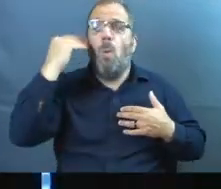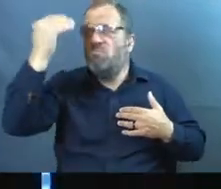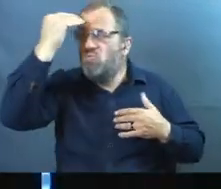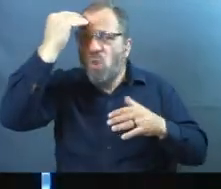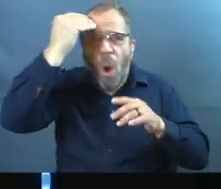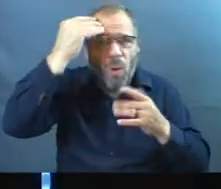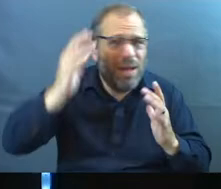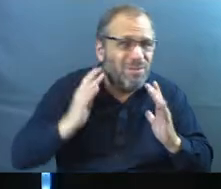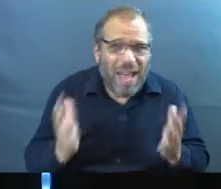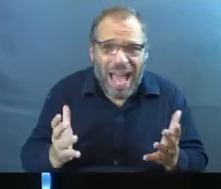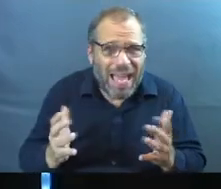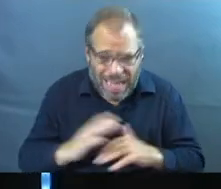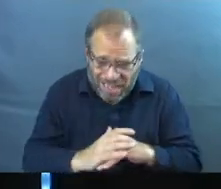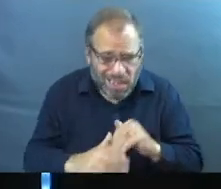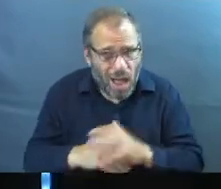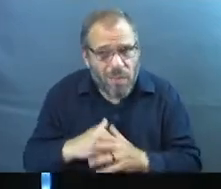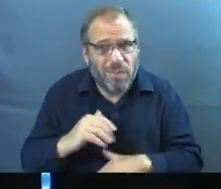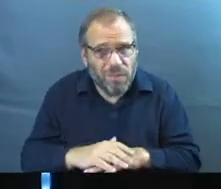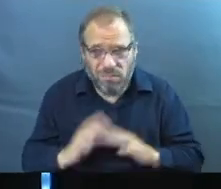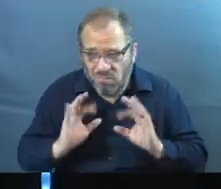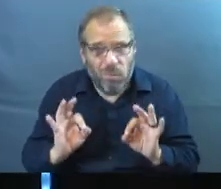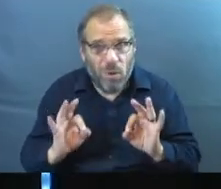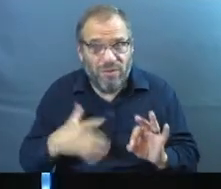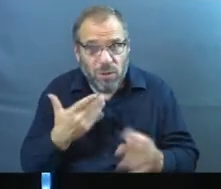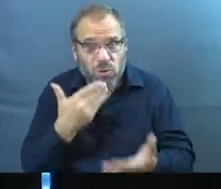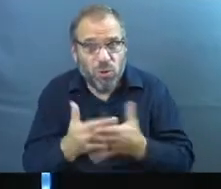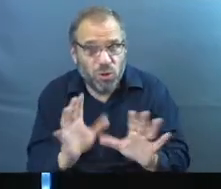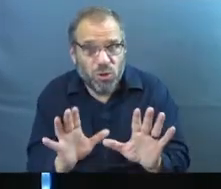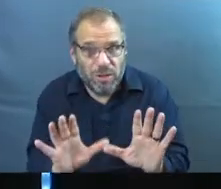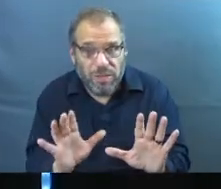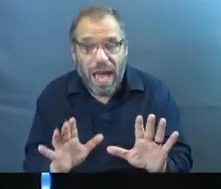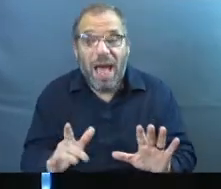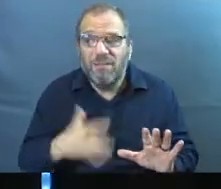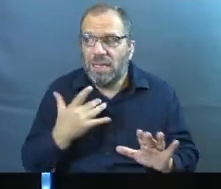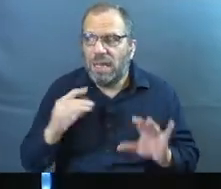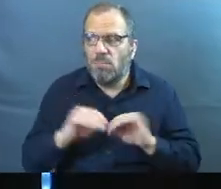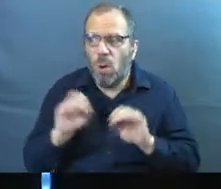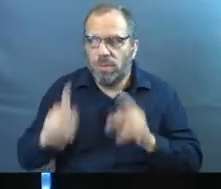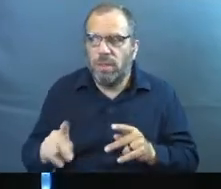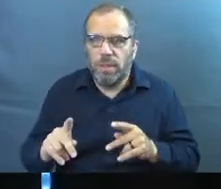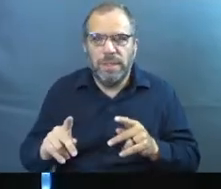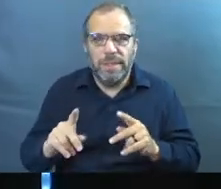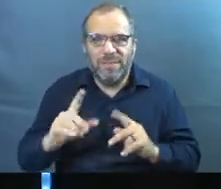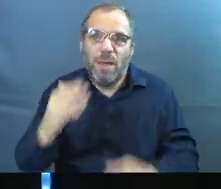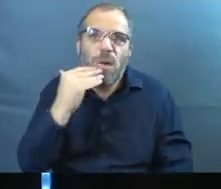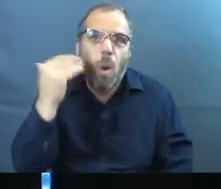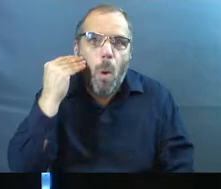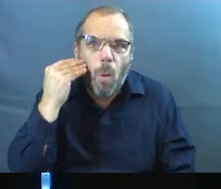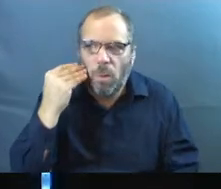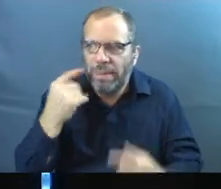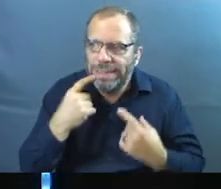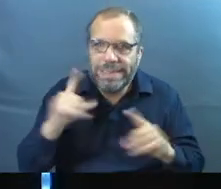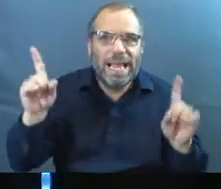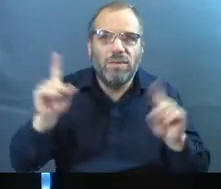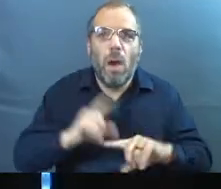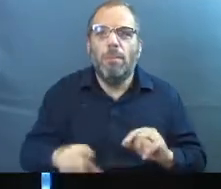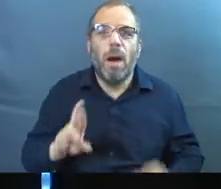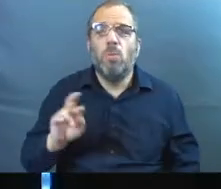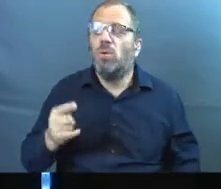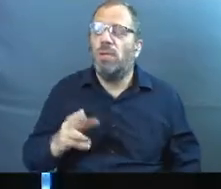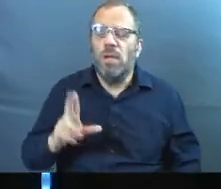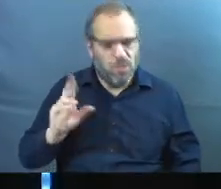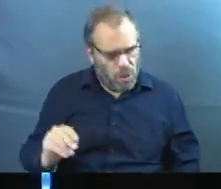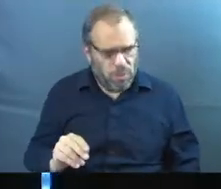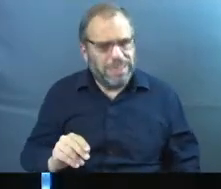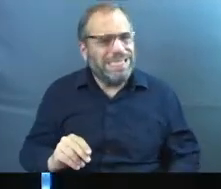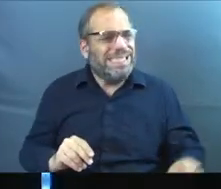familiar. That's comfort, folks. That feels good. That's known. It makes me feel like I have more of a chance of changing things, of succeeding. But Ruth's like, no, I'm gonna